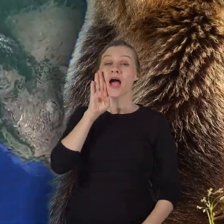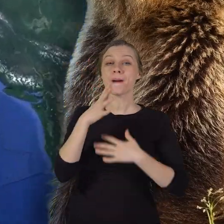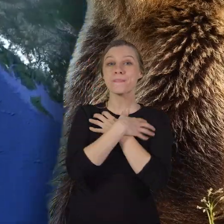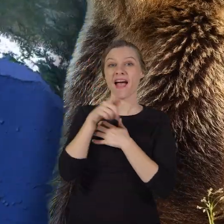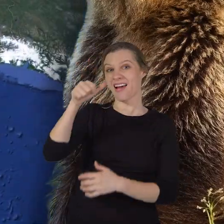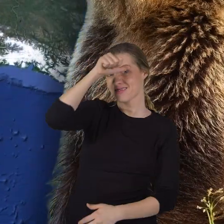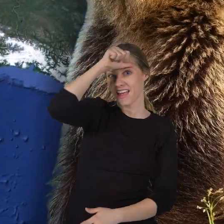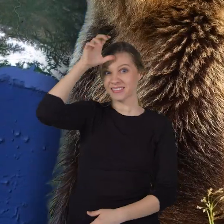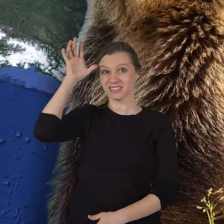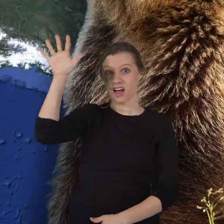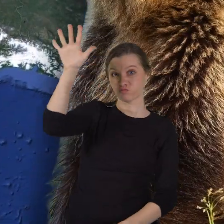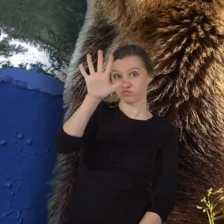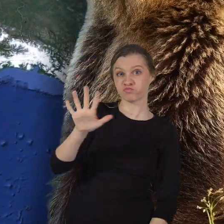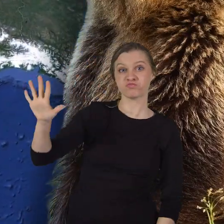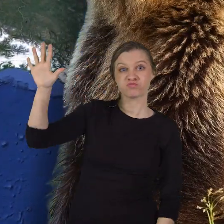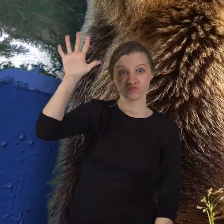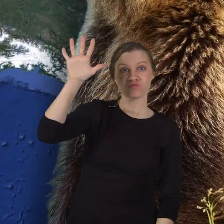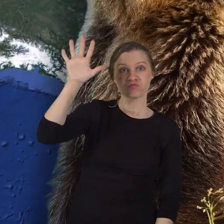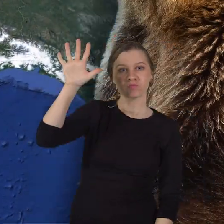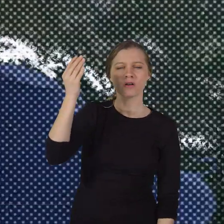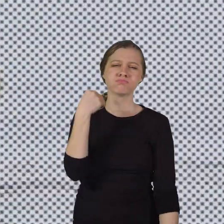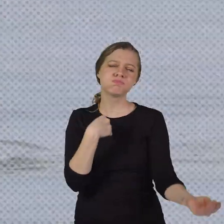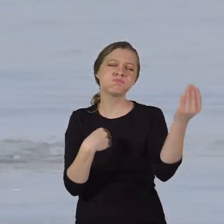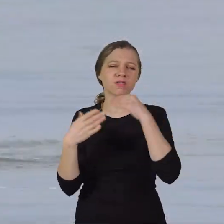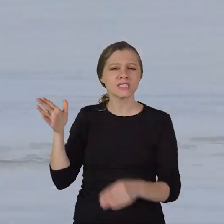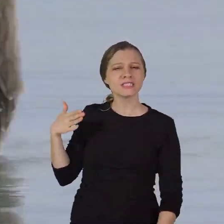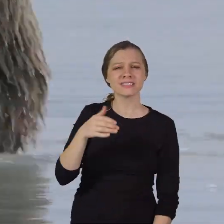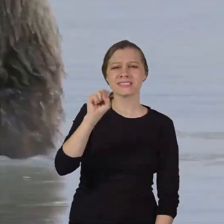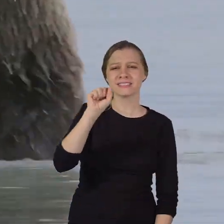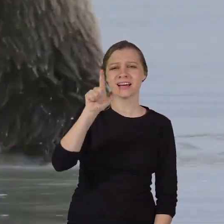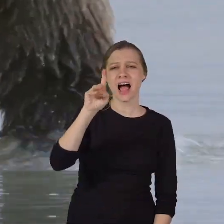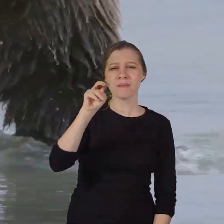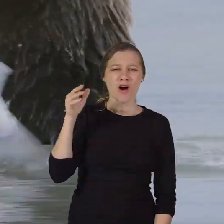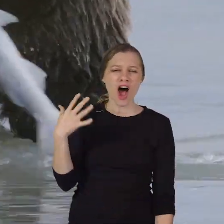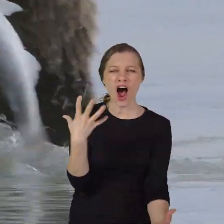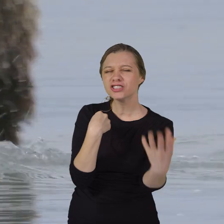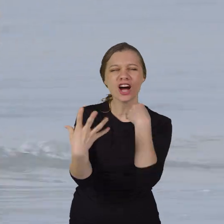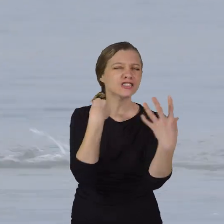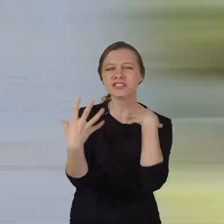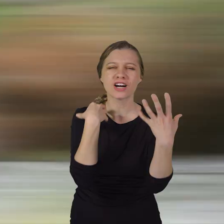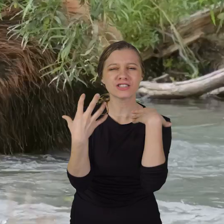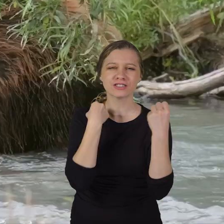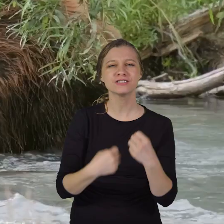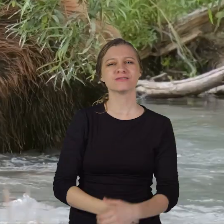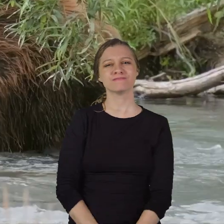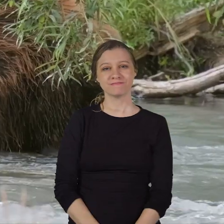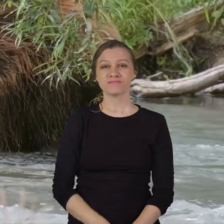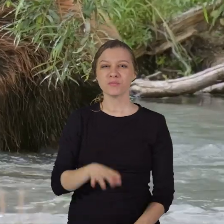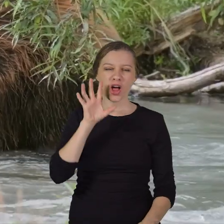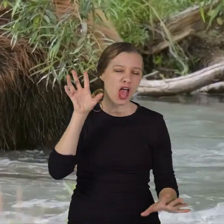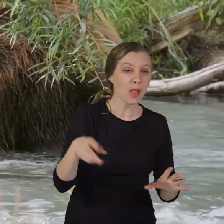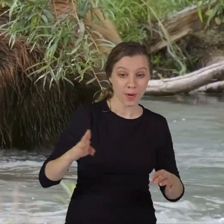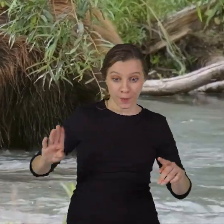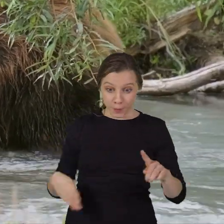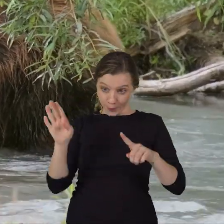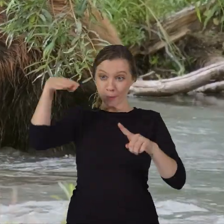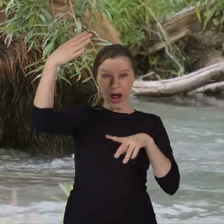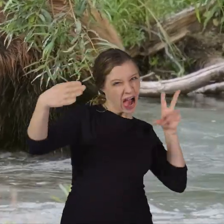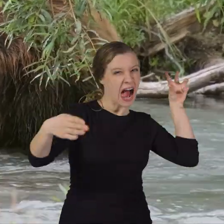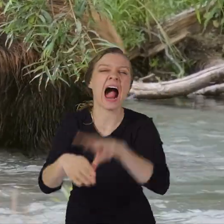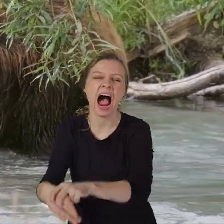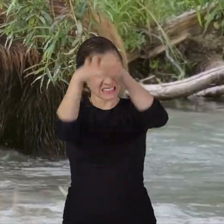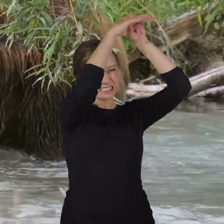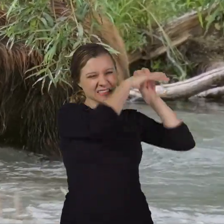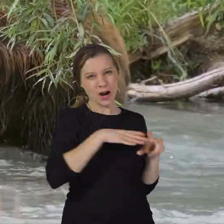brown bears in Alaska gorge, greedily eat a large amount on salmon by plucking them